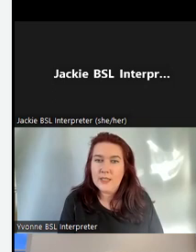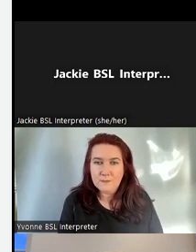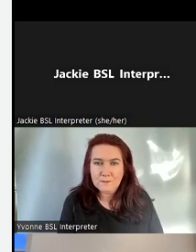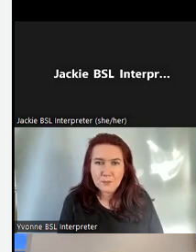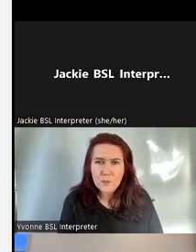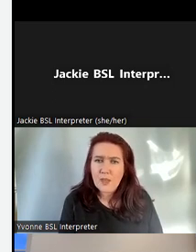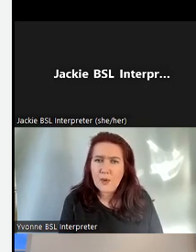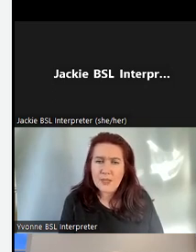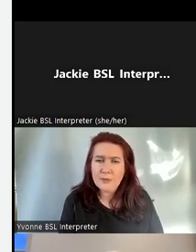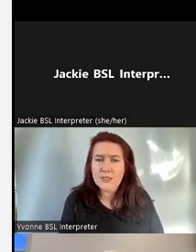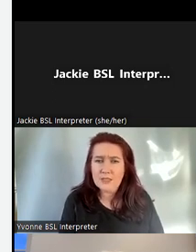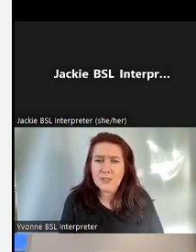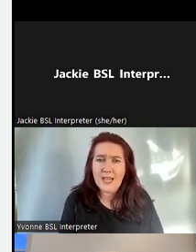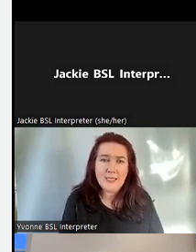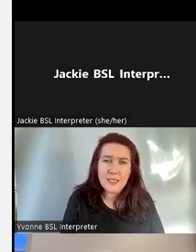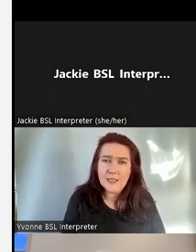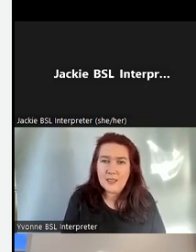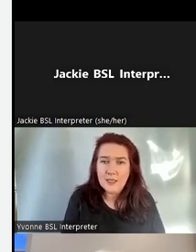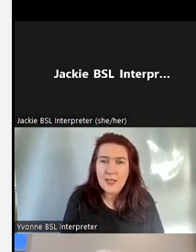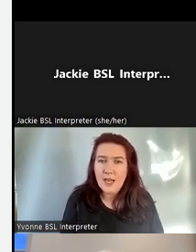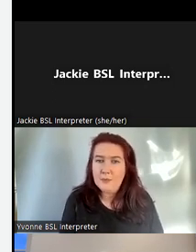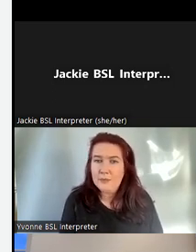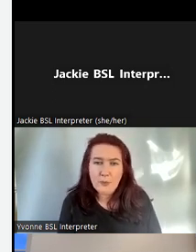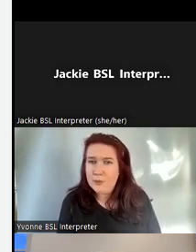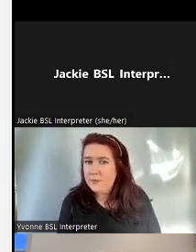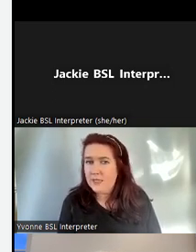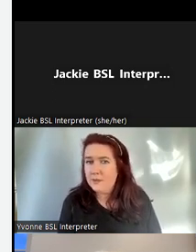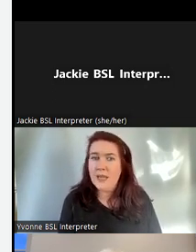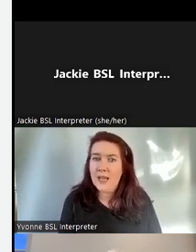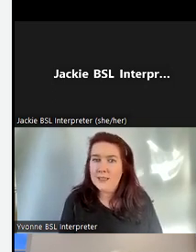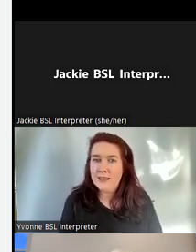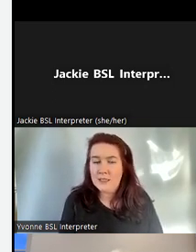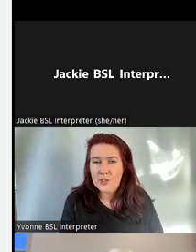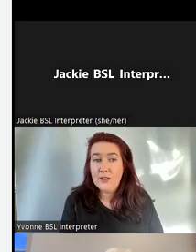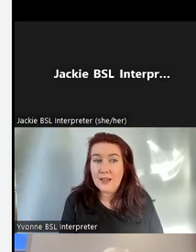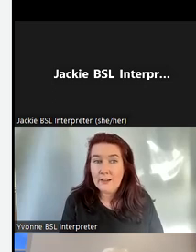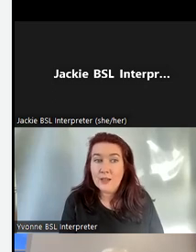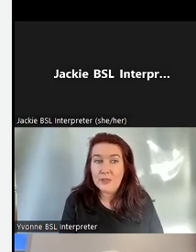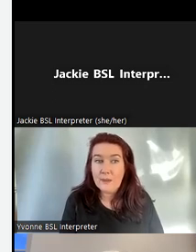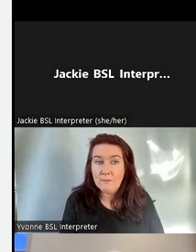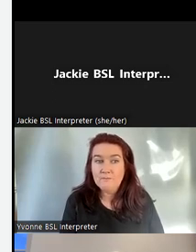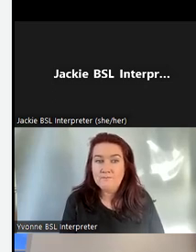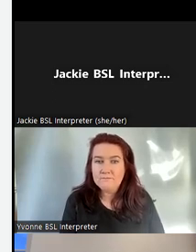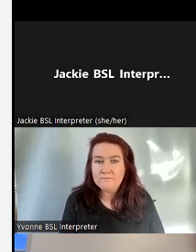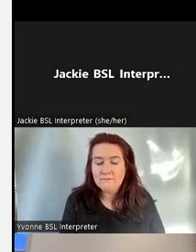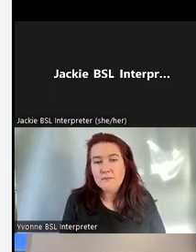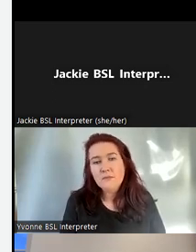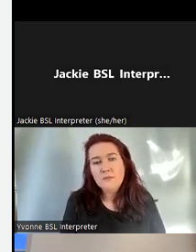working and we're able to discuss ideas and and problems and plans and share that learning with them.